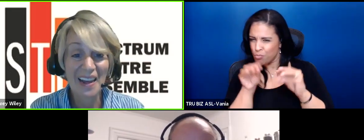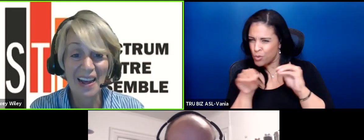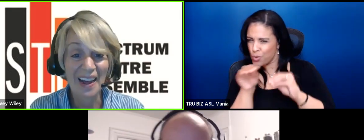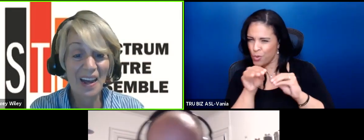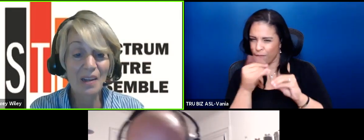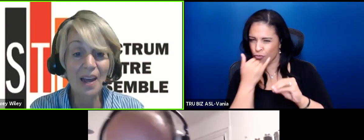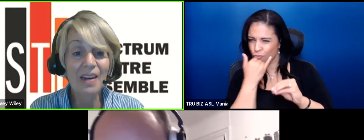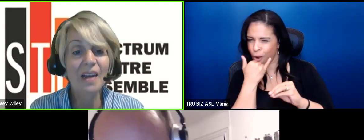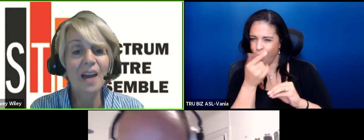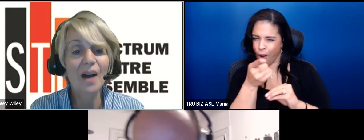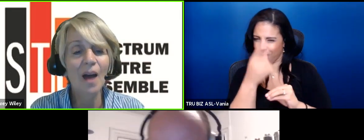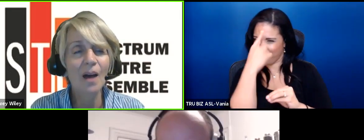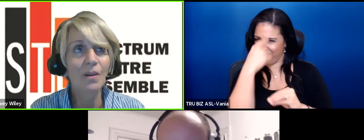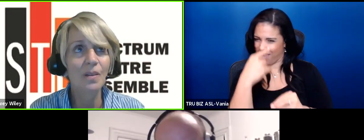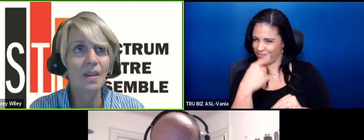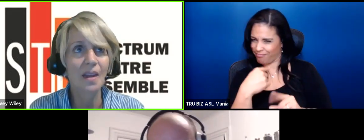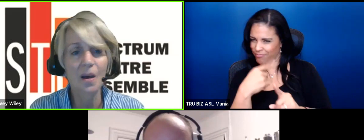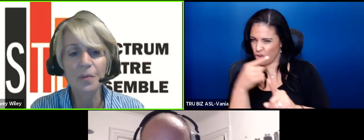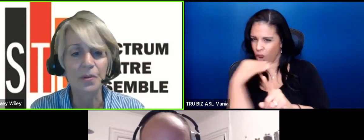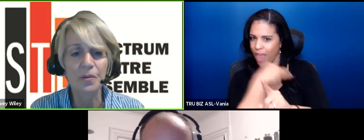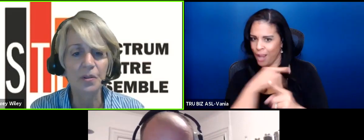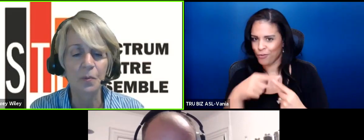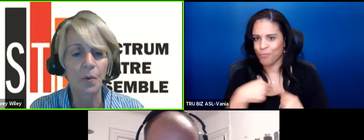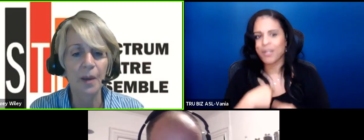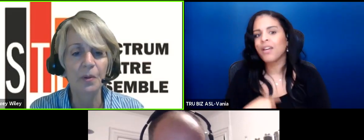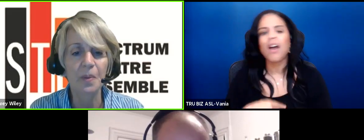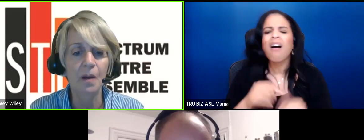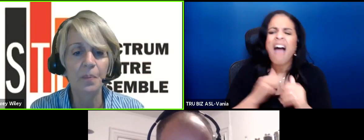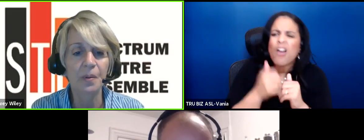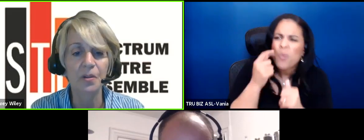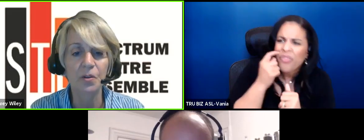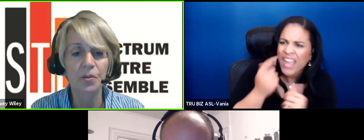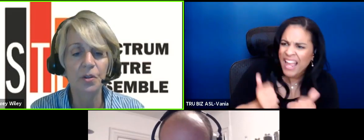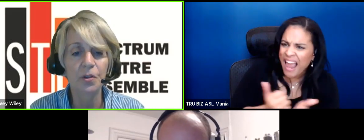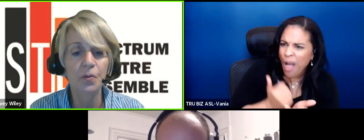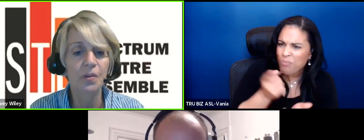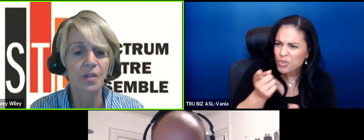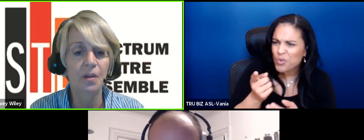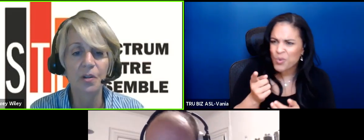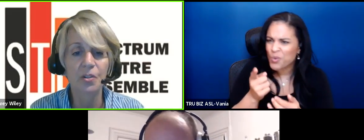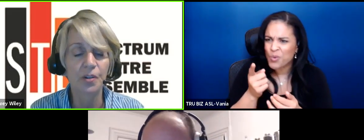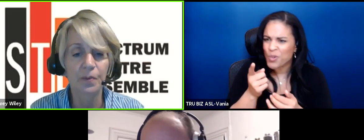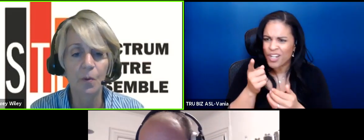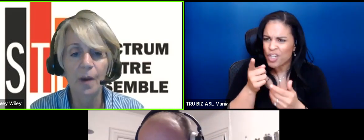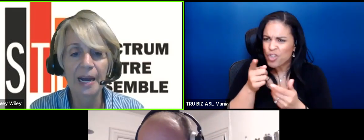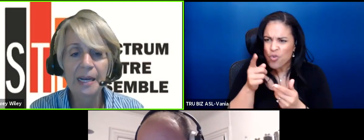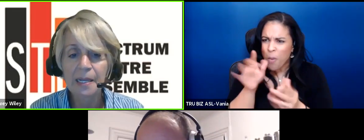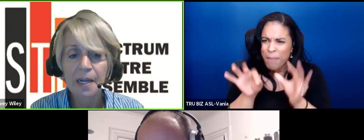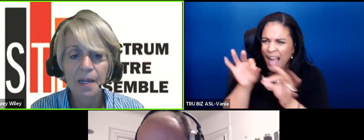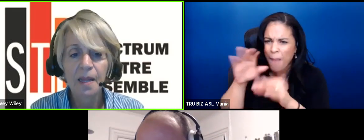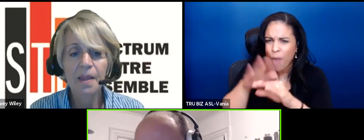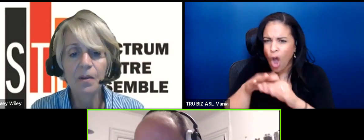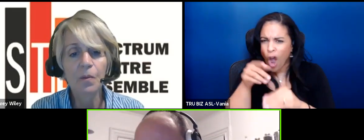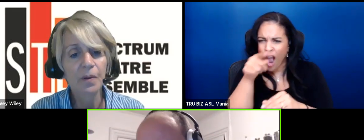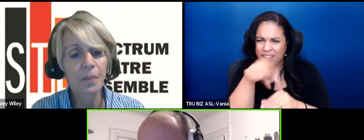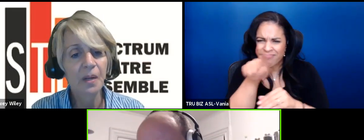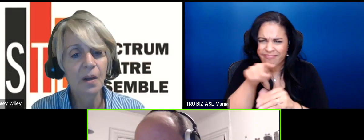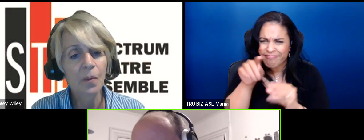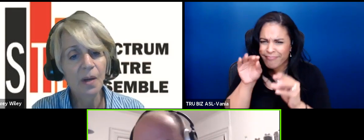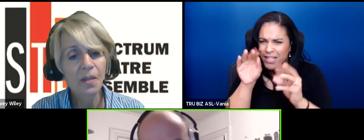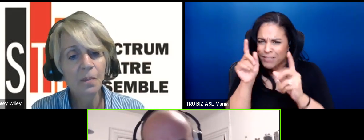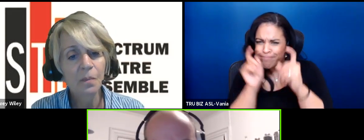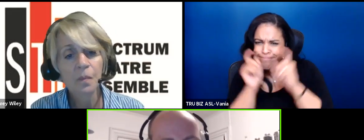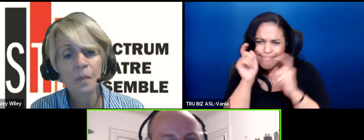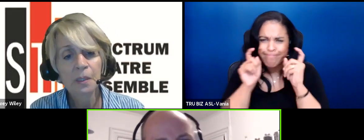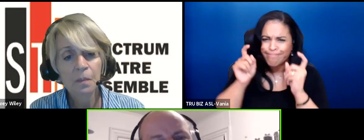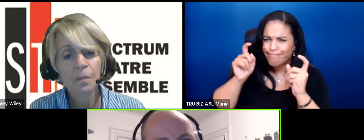and and how do you think that helped you you just were able to pick up on social cues in a much different way well when we